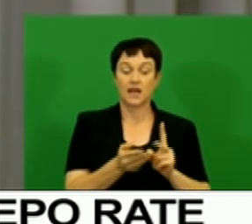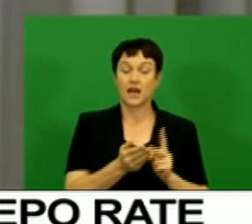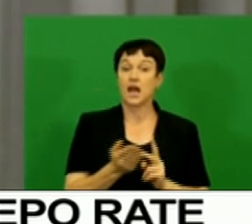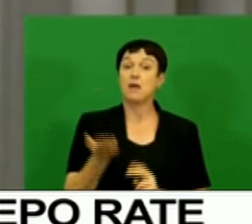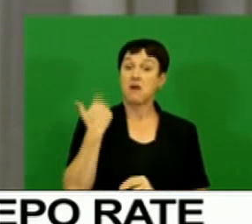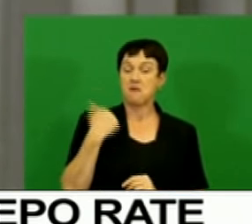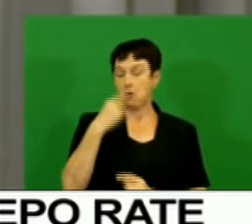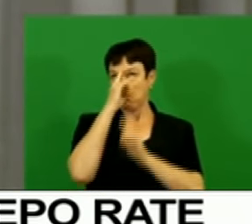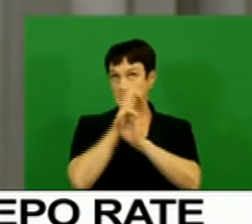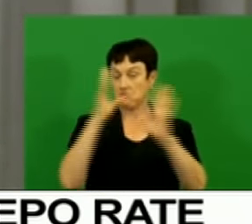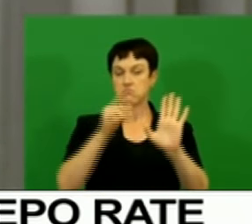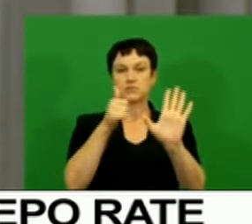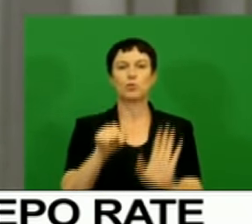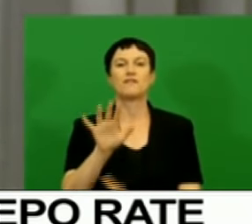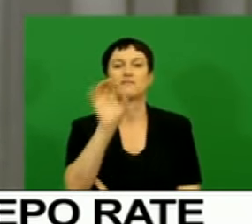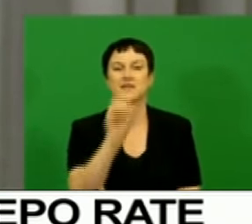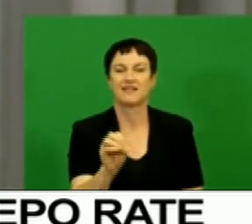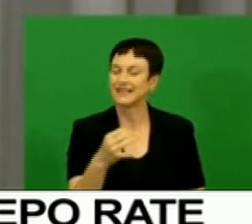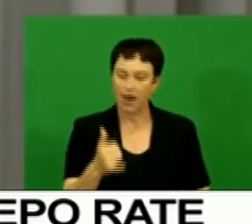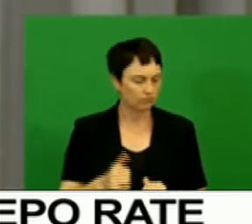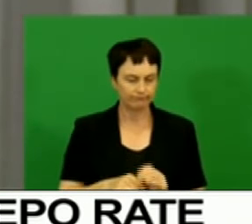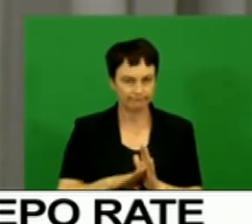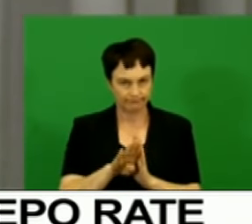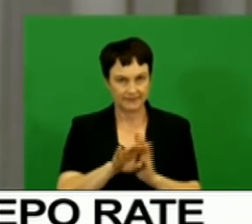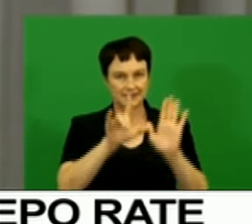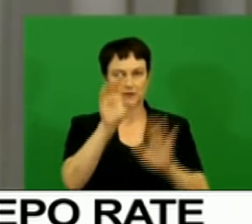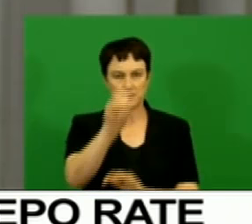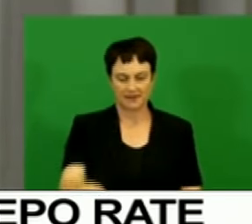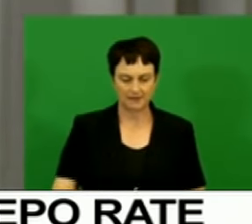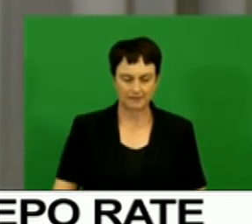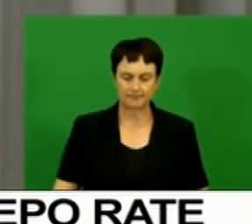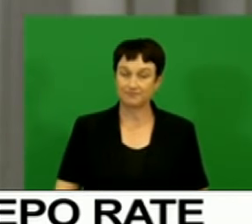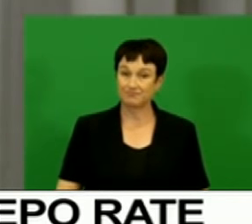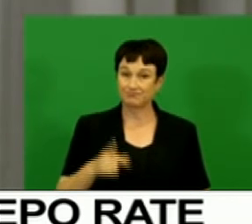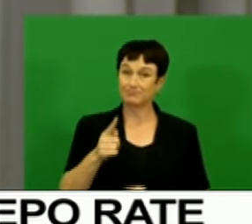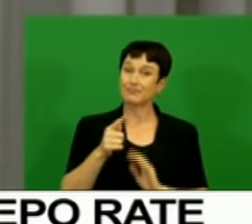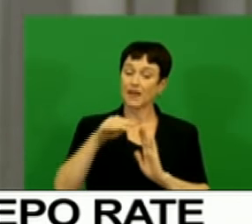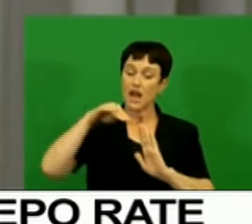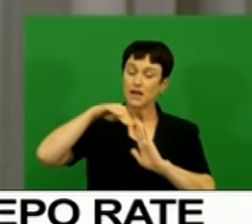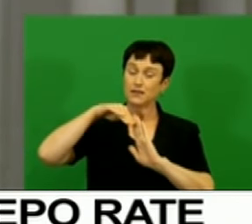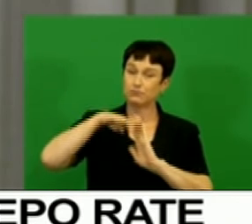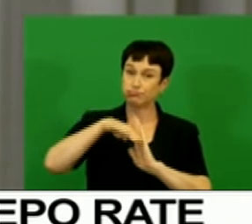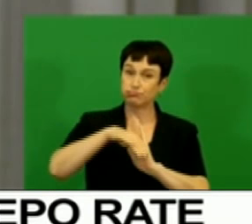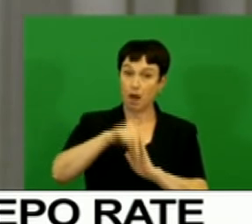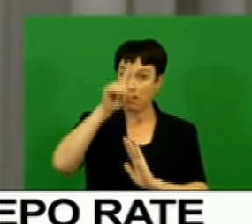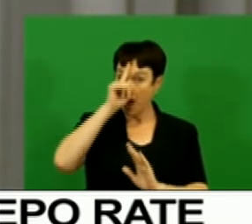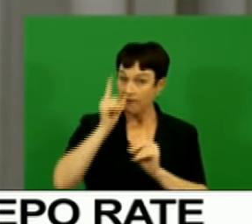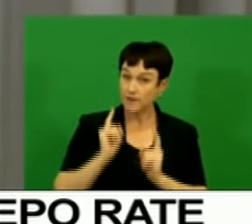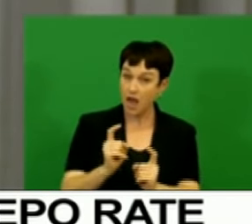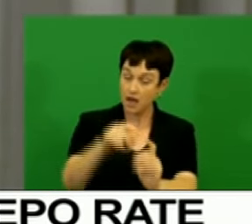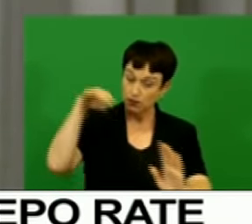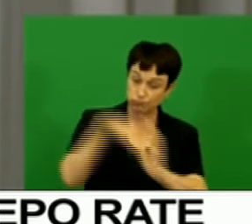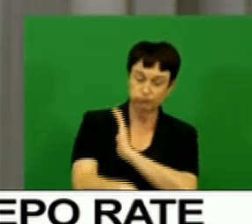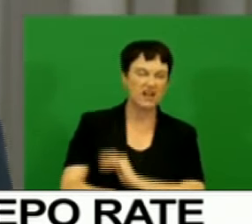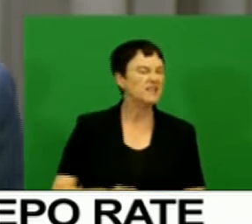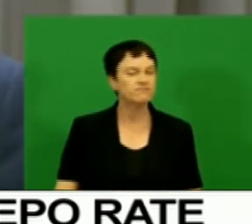previously. Food price inflation. is expected to be constrained or delayed by higher fuel